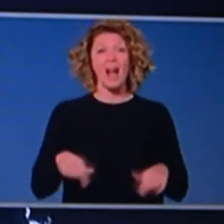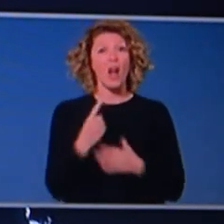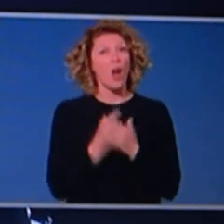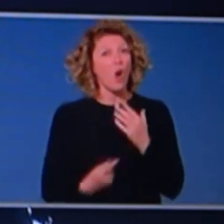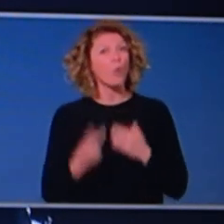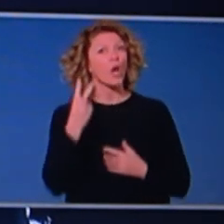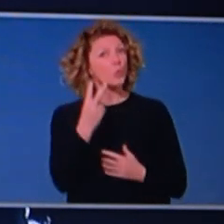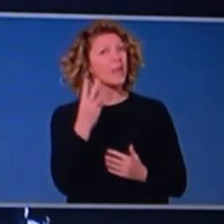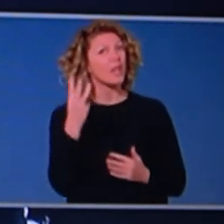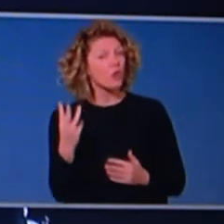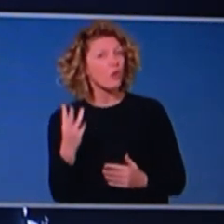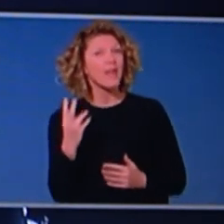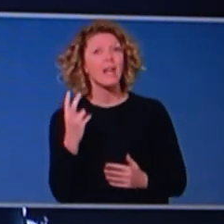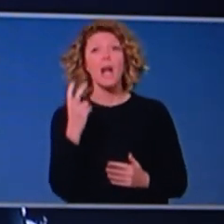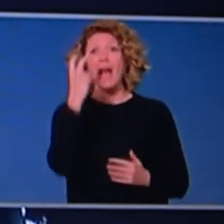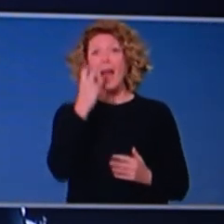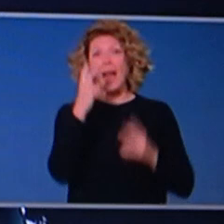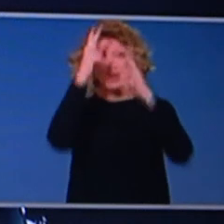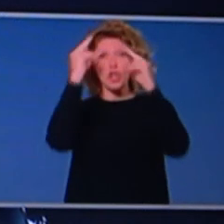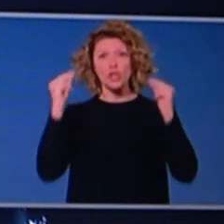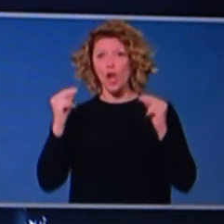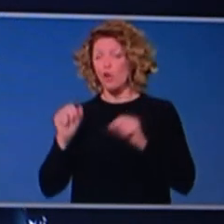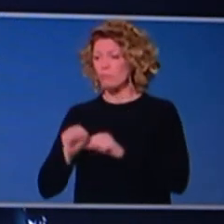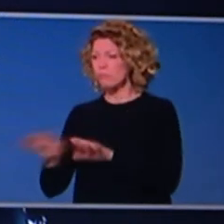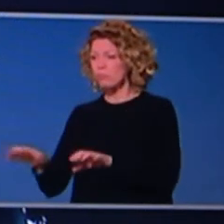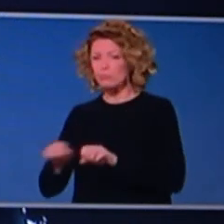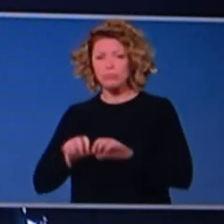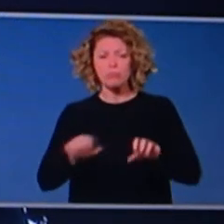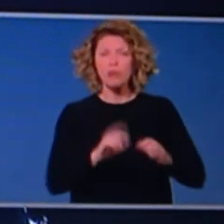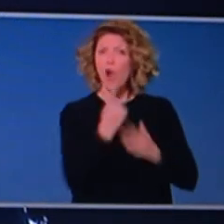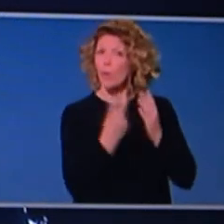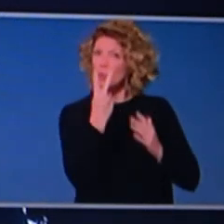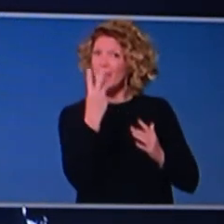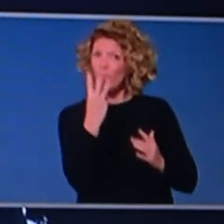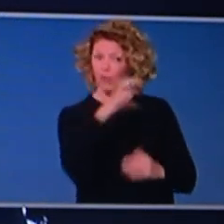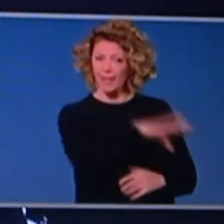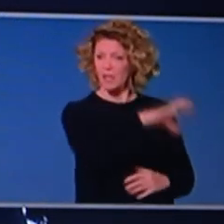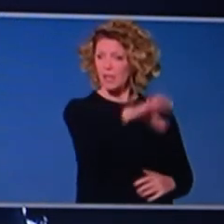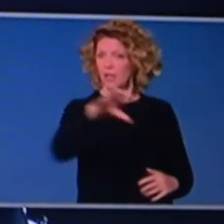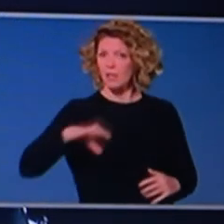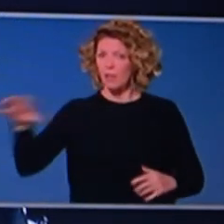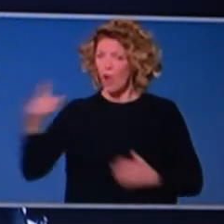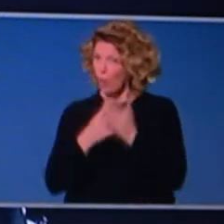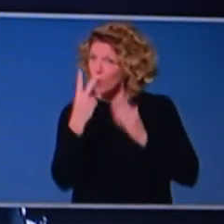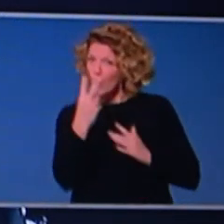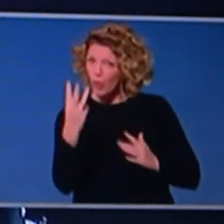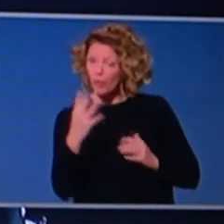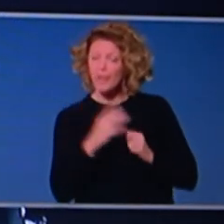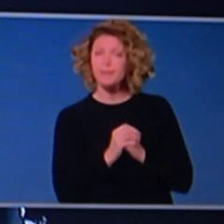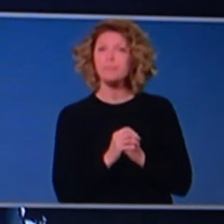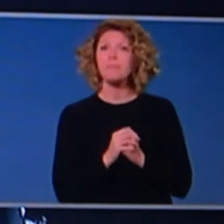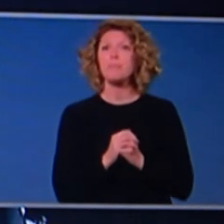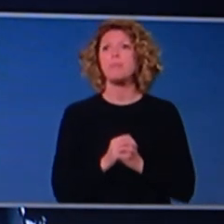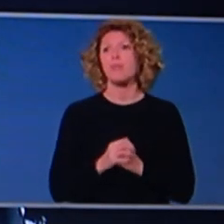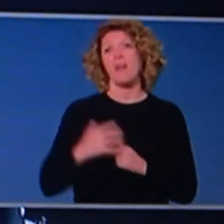23 residential aged care facilities that have had an outbreak of COVID-19. Of those 23, 15 have completely